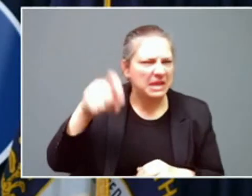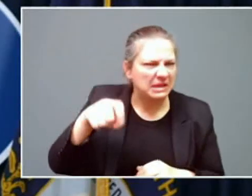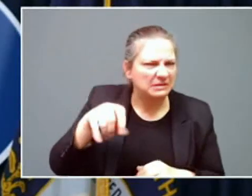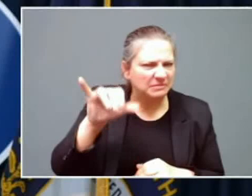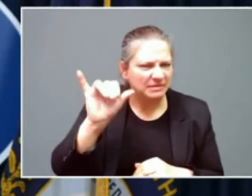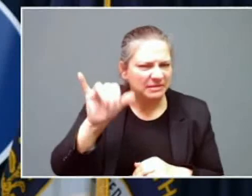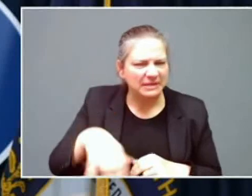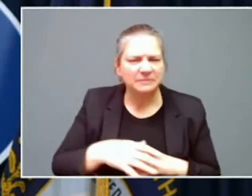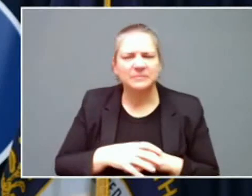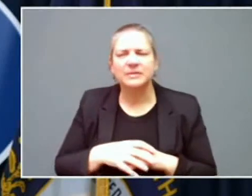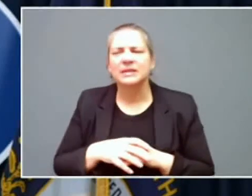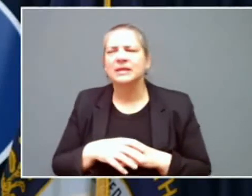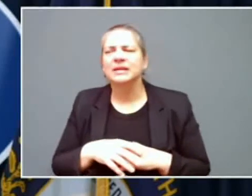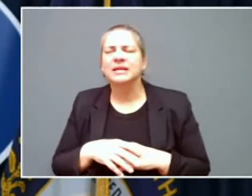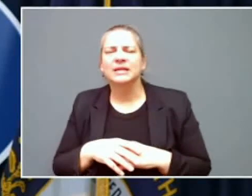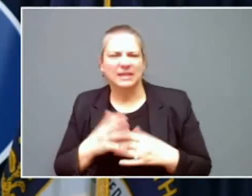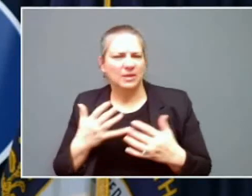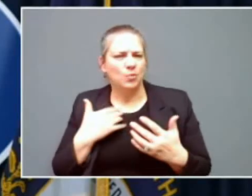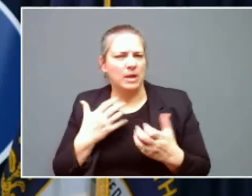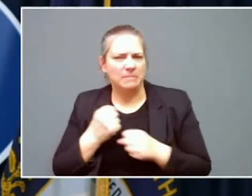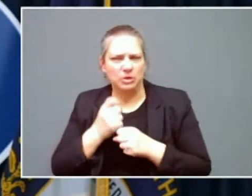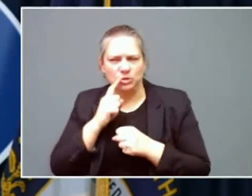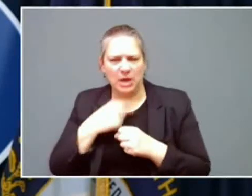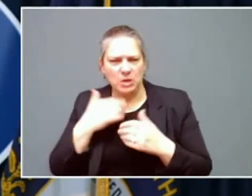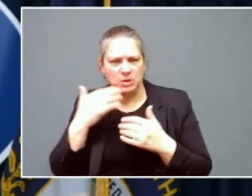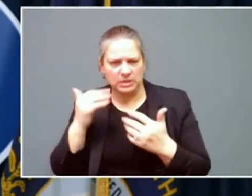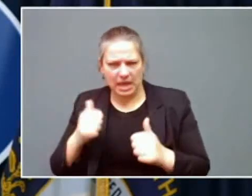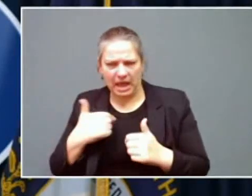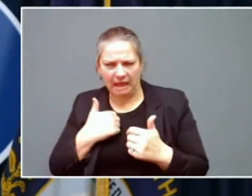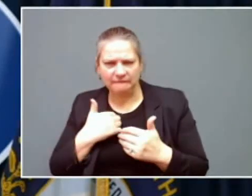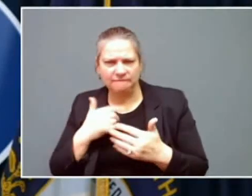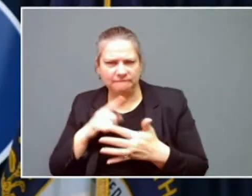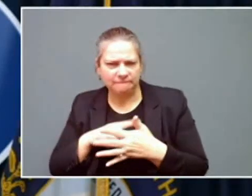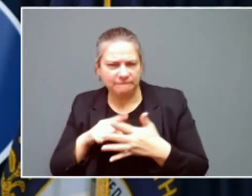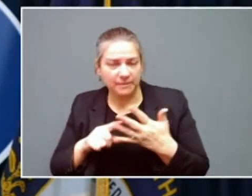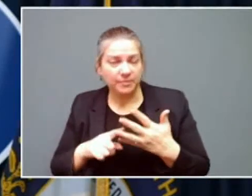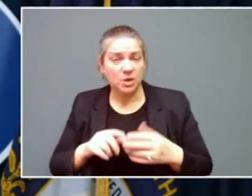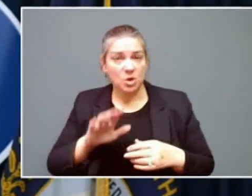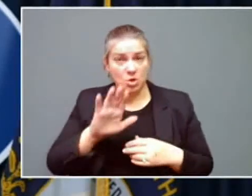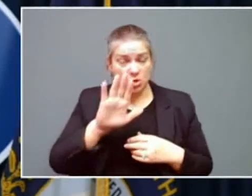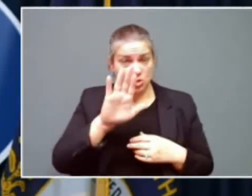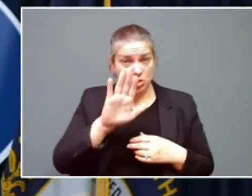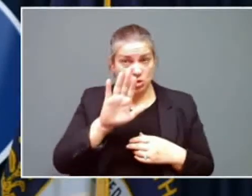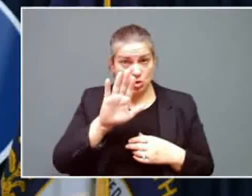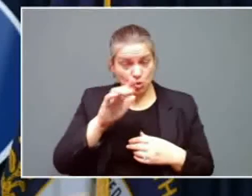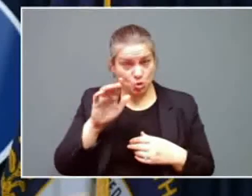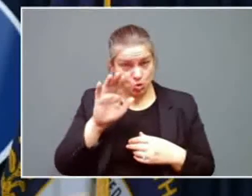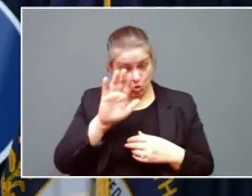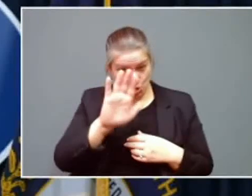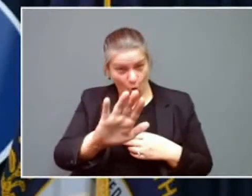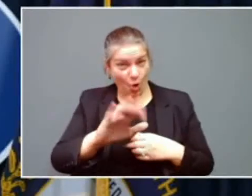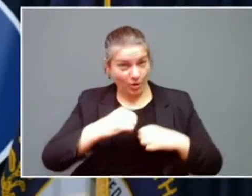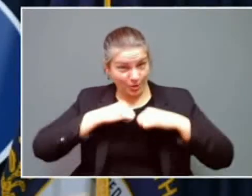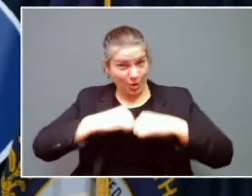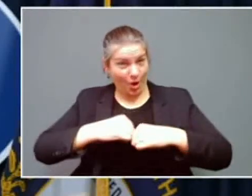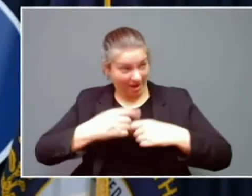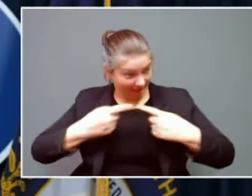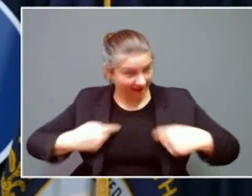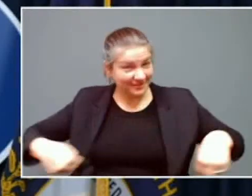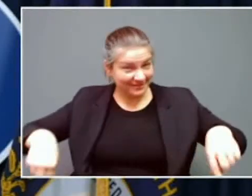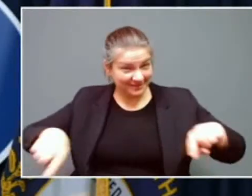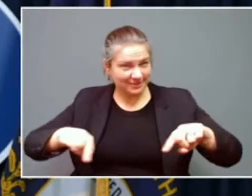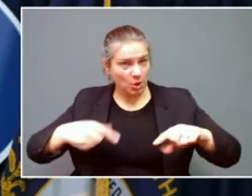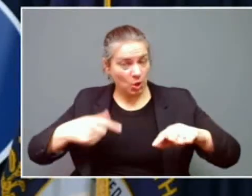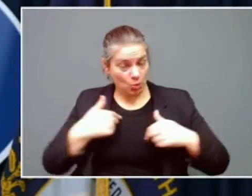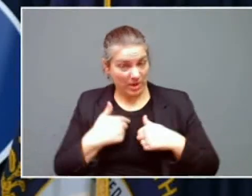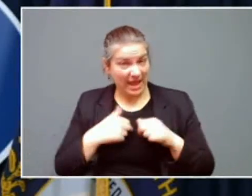this, I want to share with everybody as well that the guards, your guards' capability to respond in this manner does not